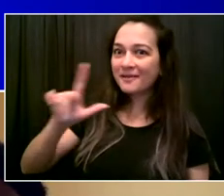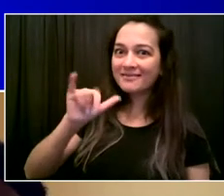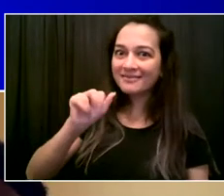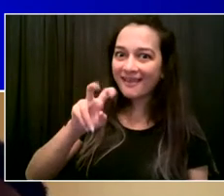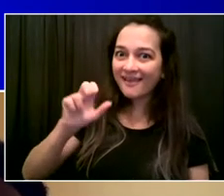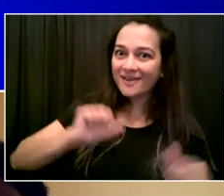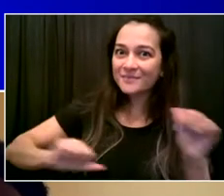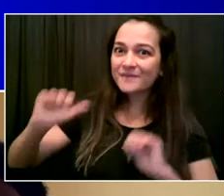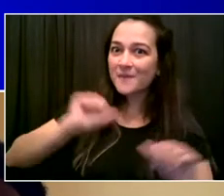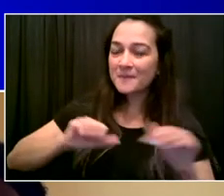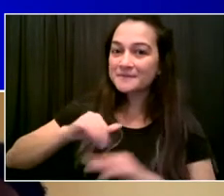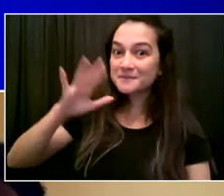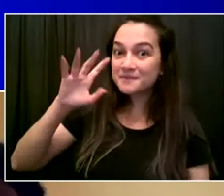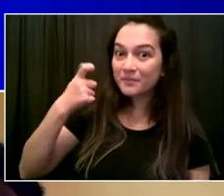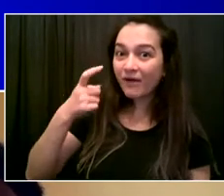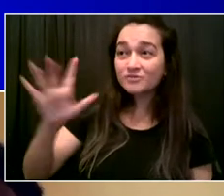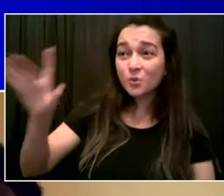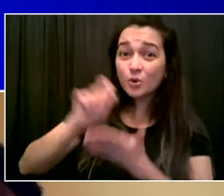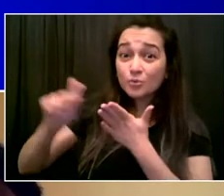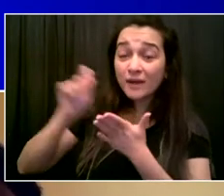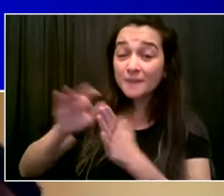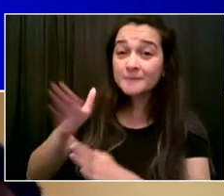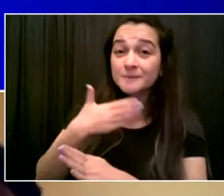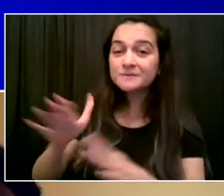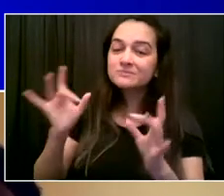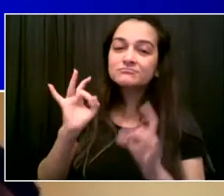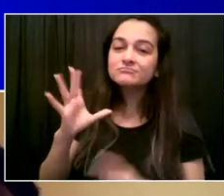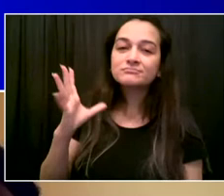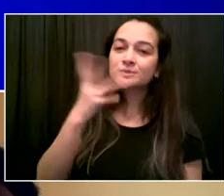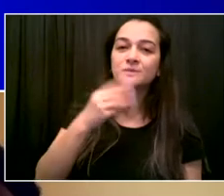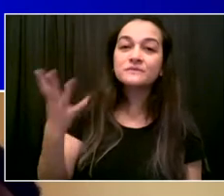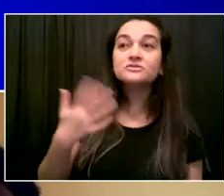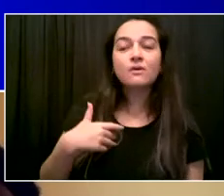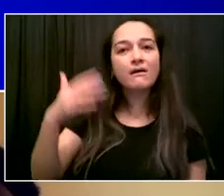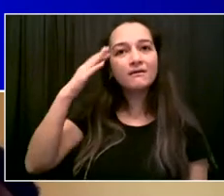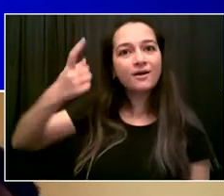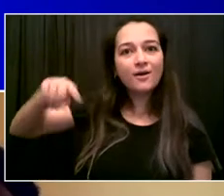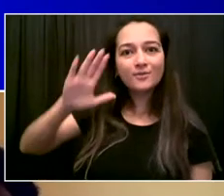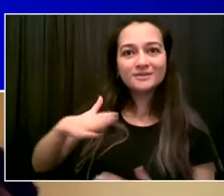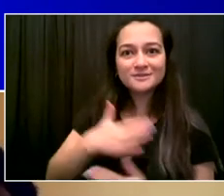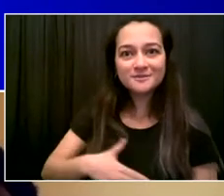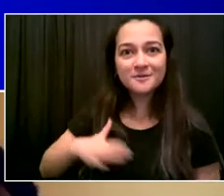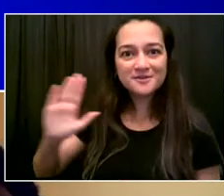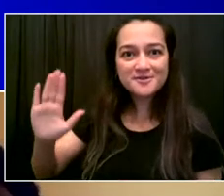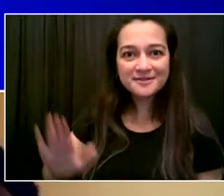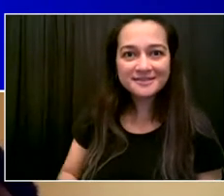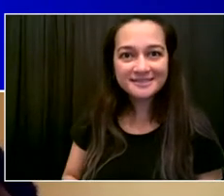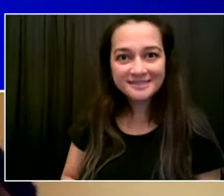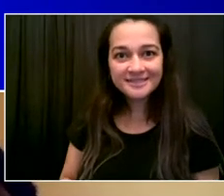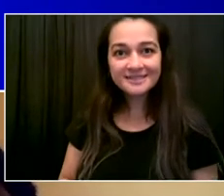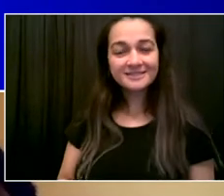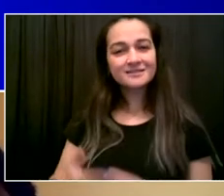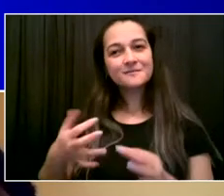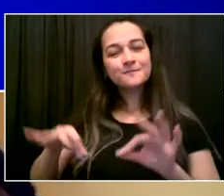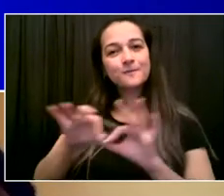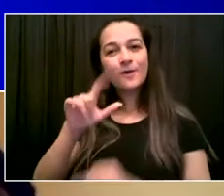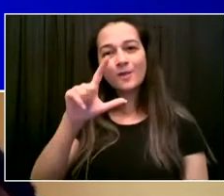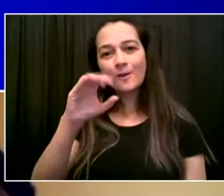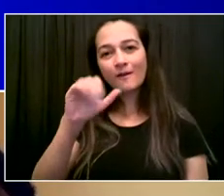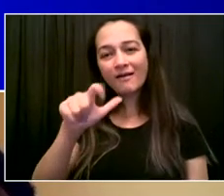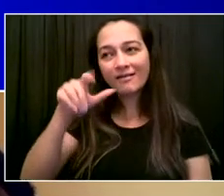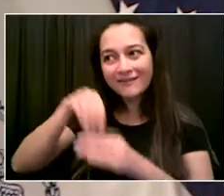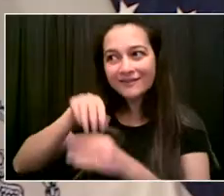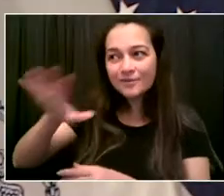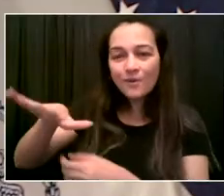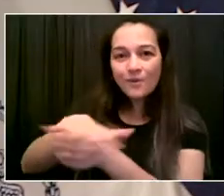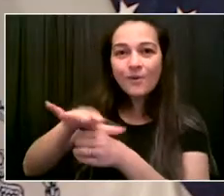music that you create. And thank you for wanting to bring it to the community. And everyone, I'd say this. City Artist Corp, we are borrowing directly from